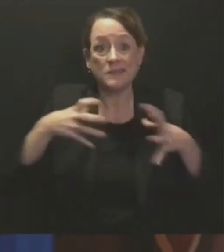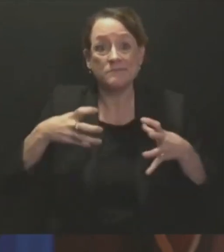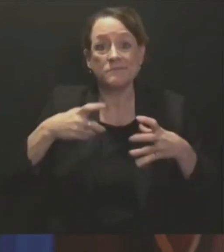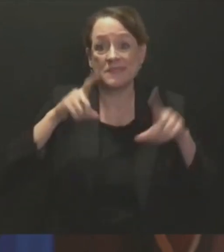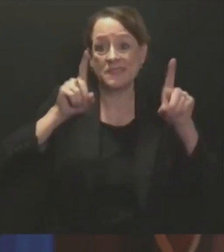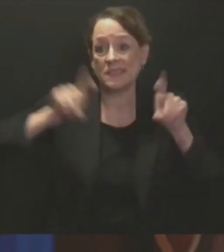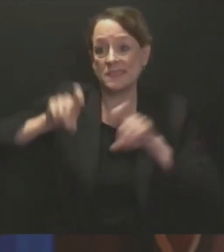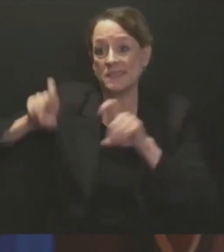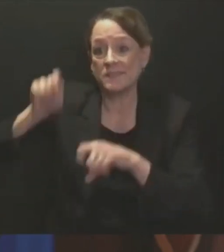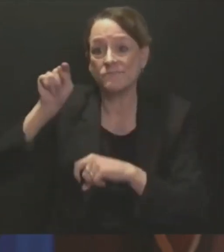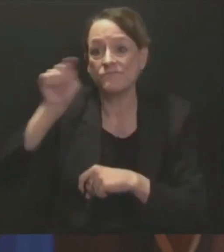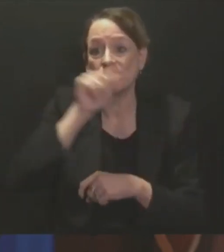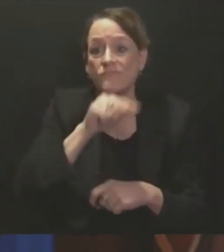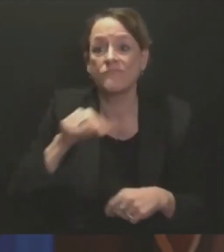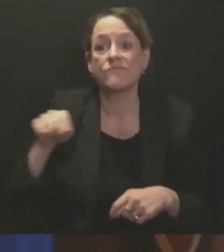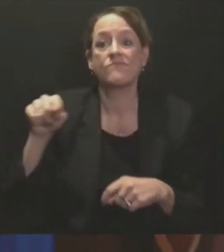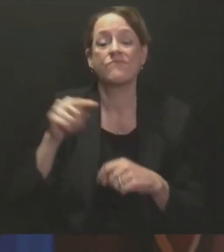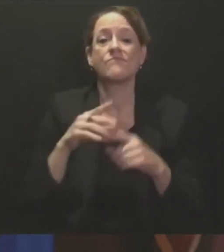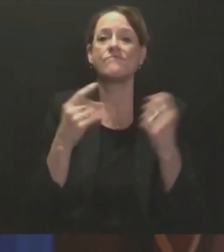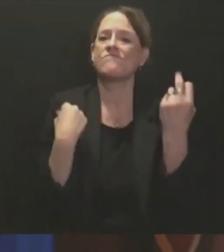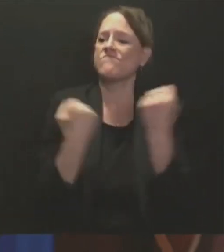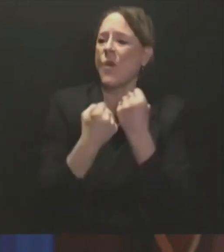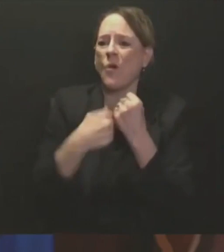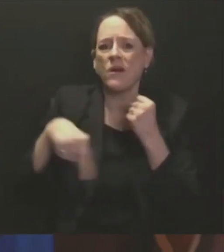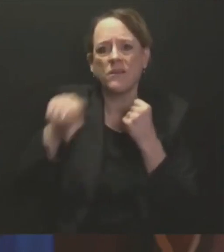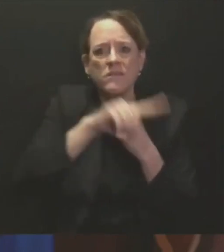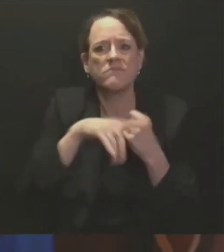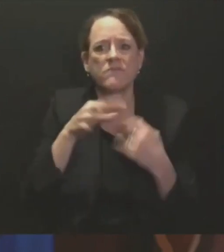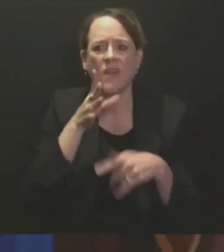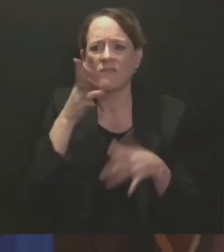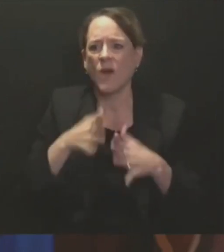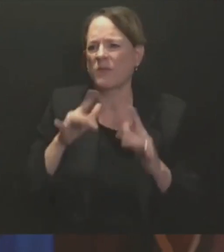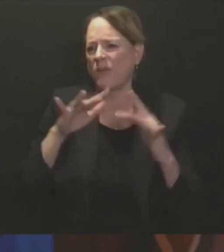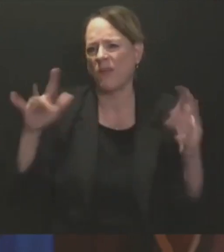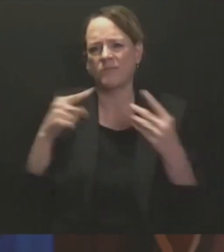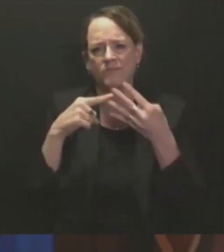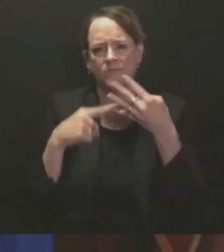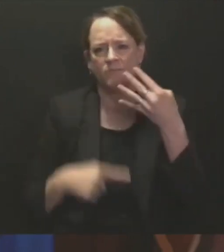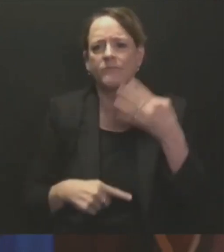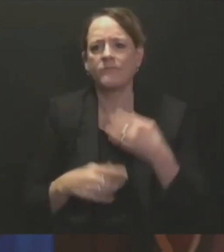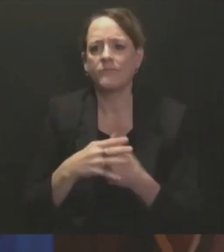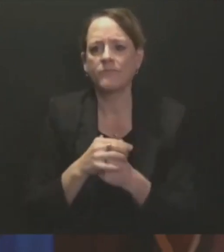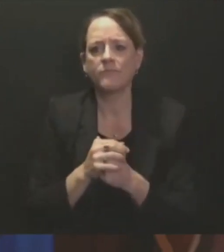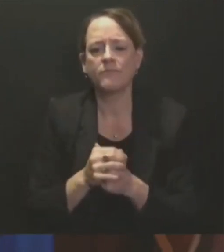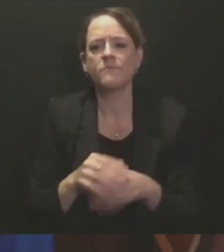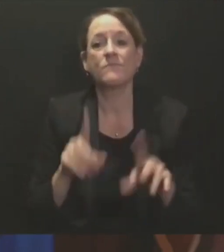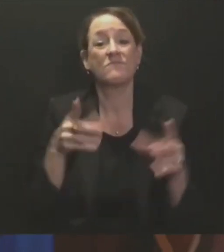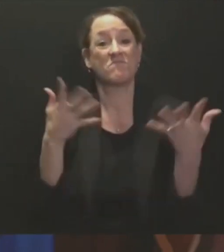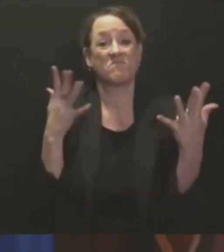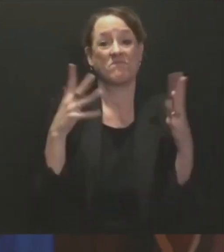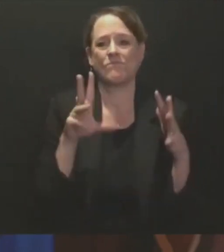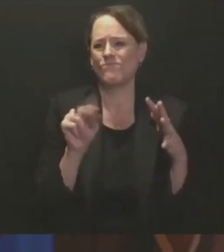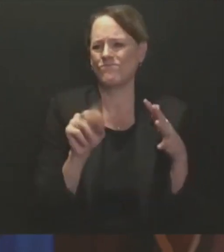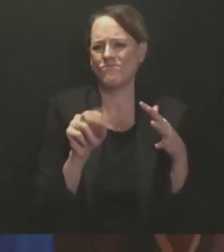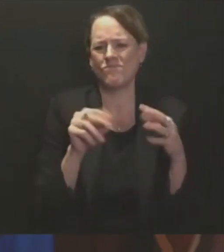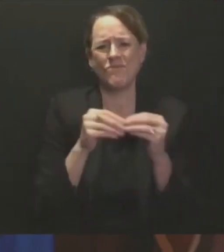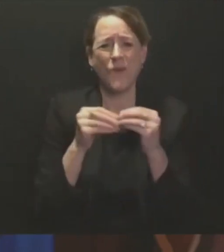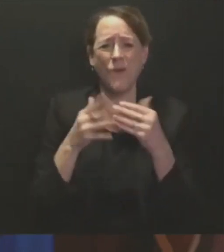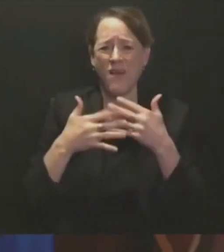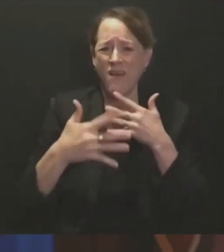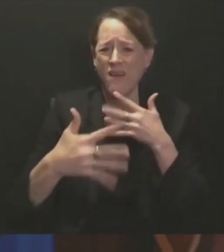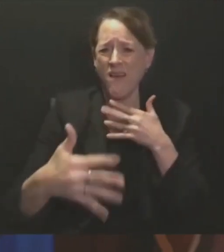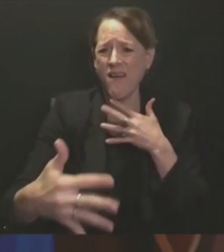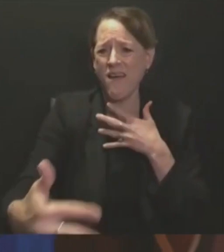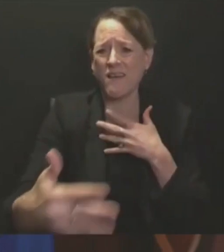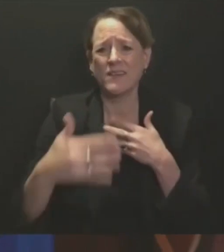know we have a long road ahead of us, and there are workers, families, farmers, and small businesses that are going to need